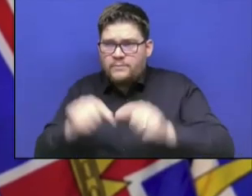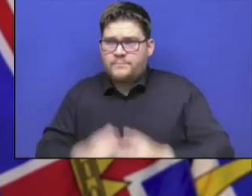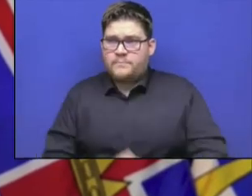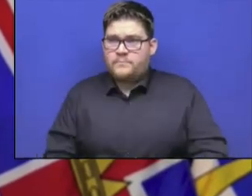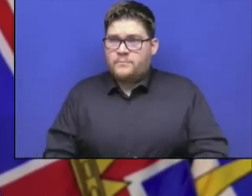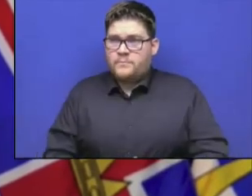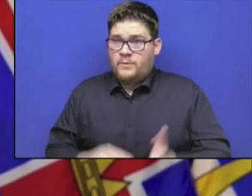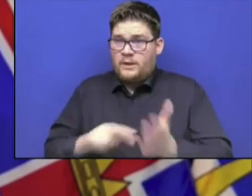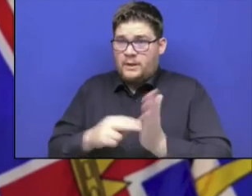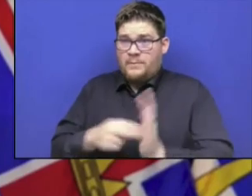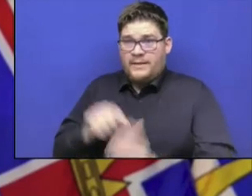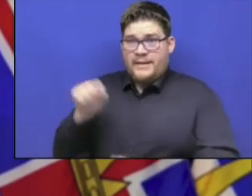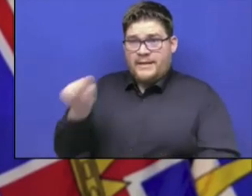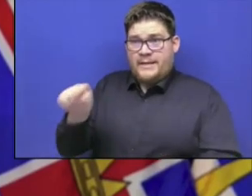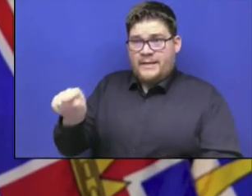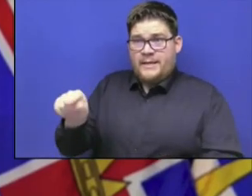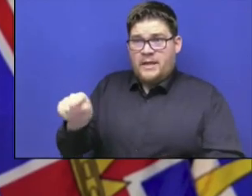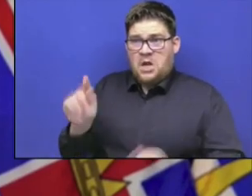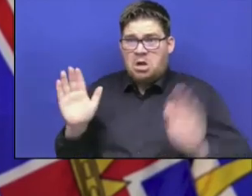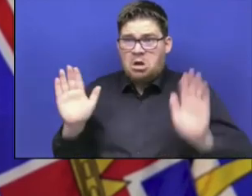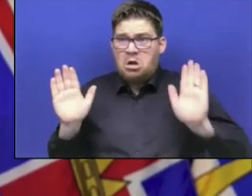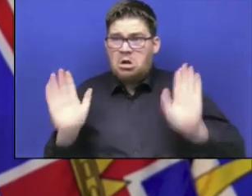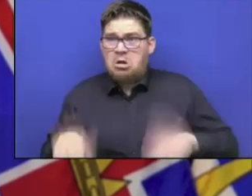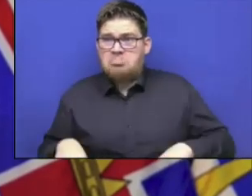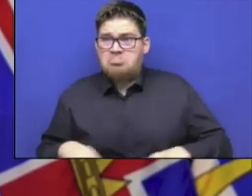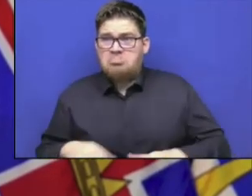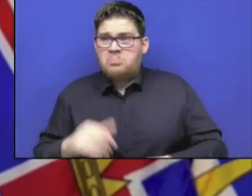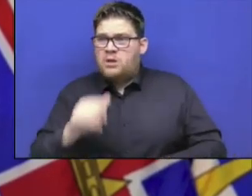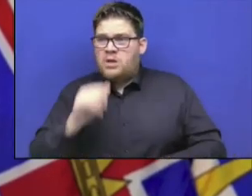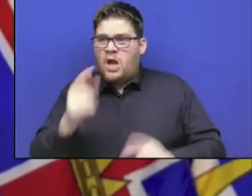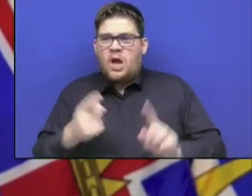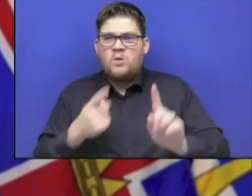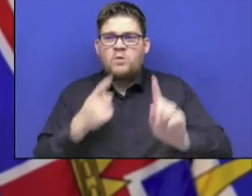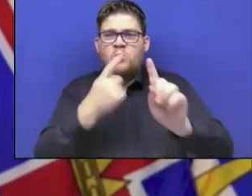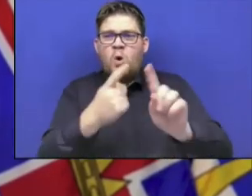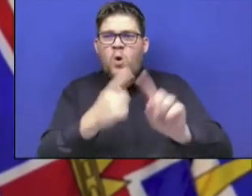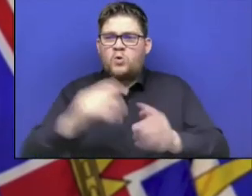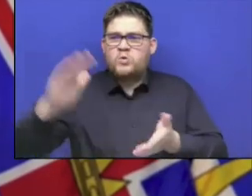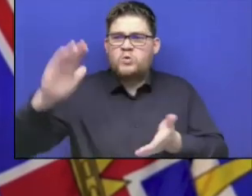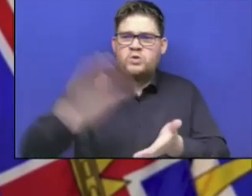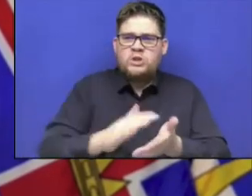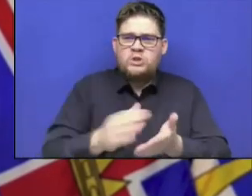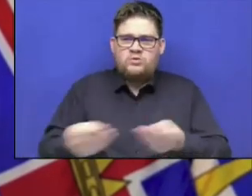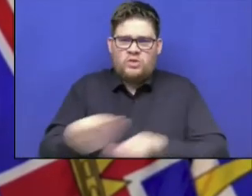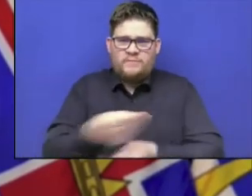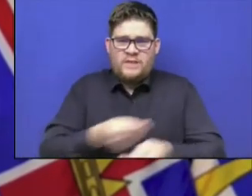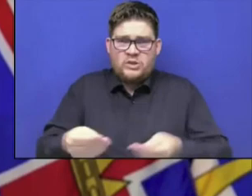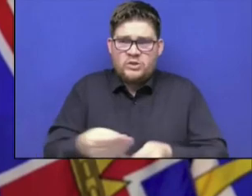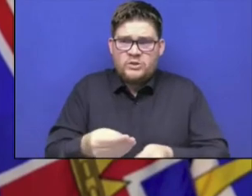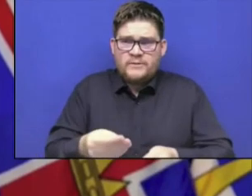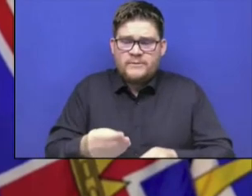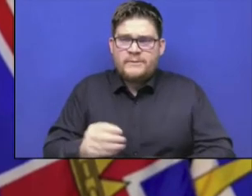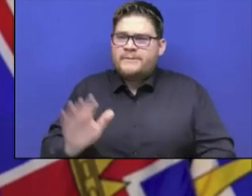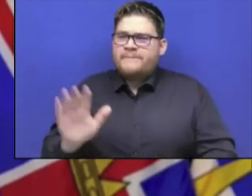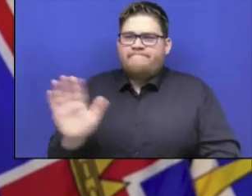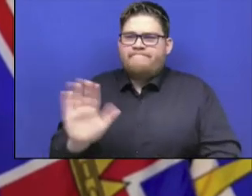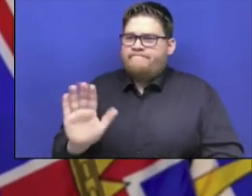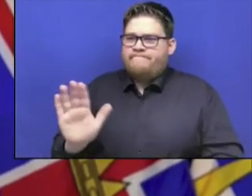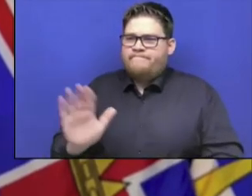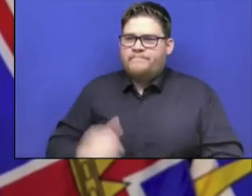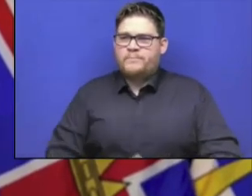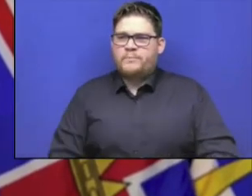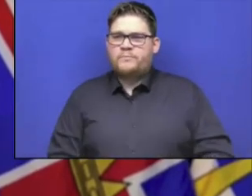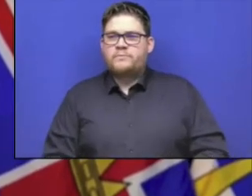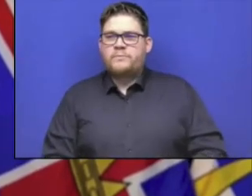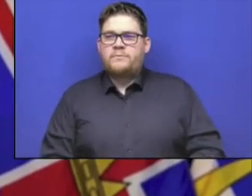hospitals. So hospitalizations are a lagging indicator. So absolutely. But all of the things that we're doing are the things that are making